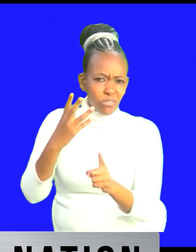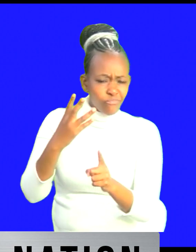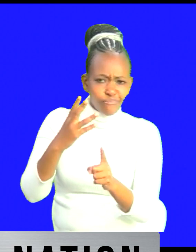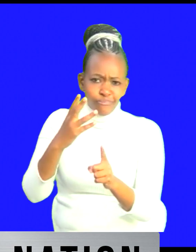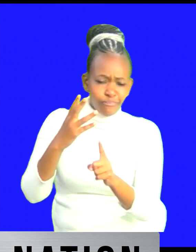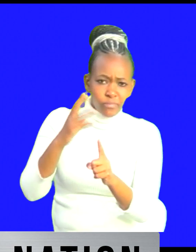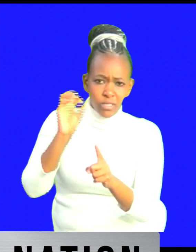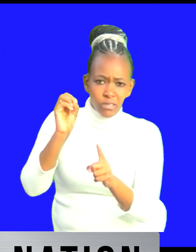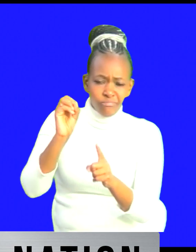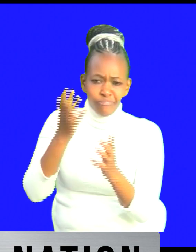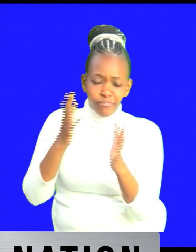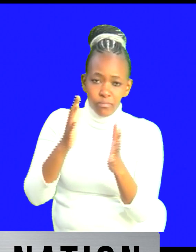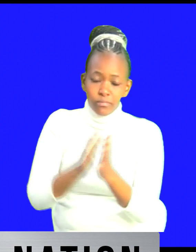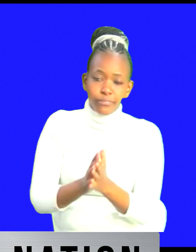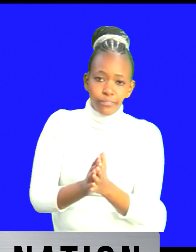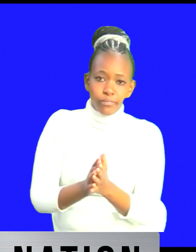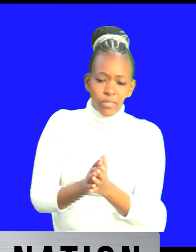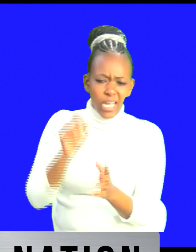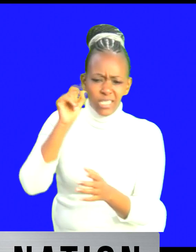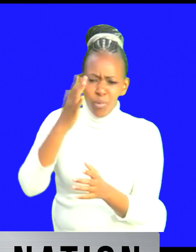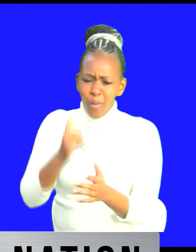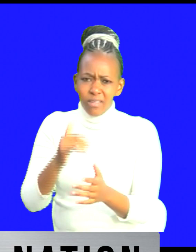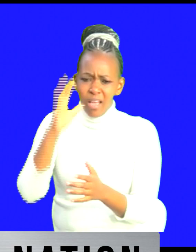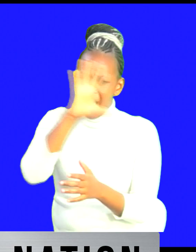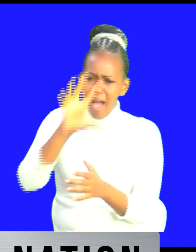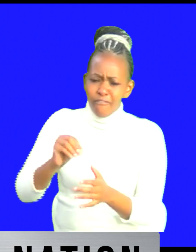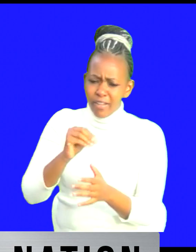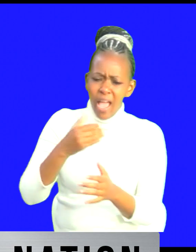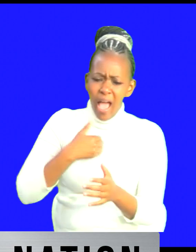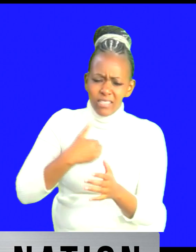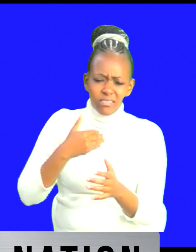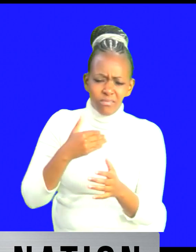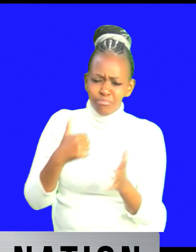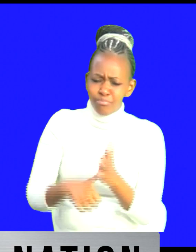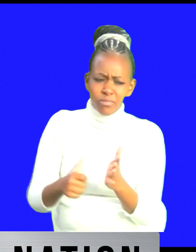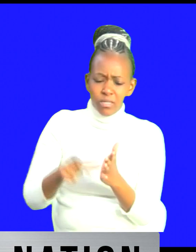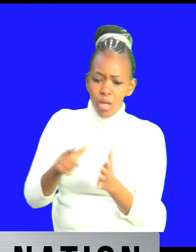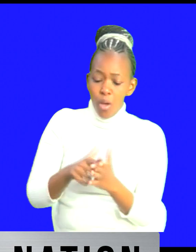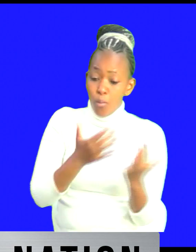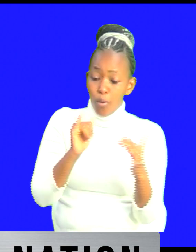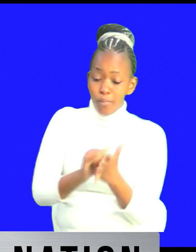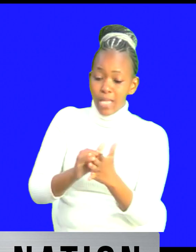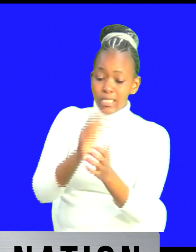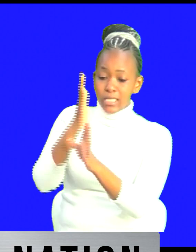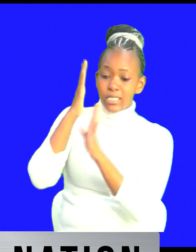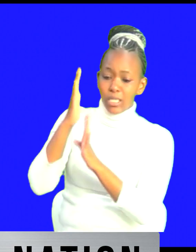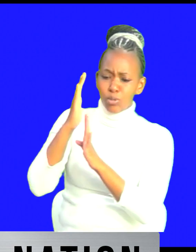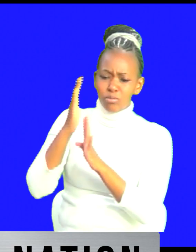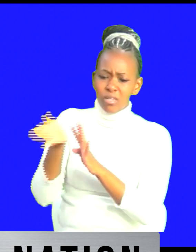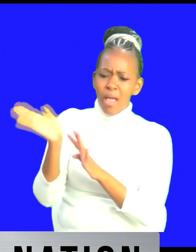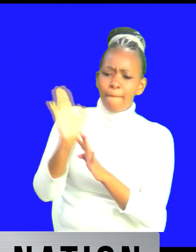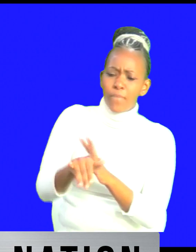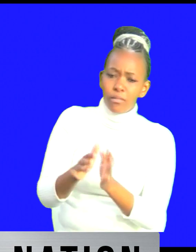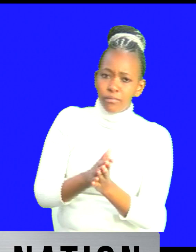attack right uh we don't understand why africa always face these things that's okay and really we hope that uh security is going to be restored